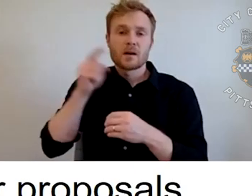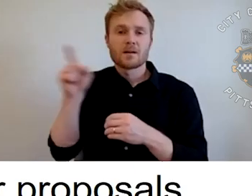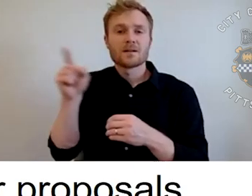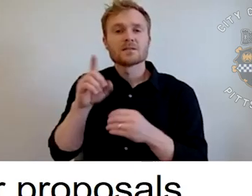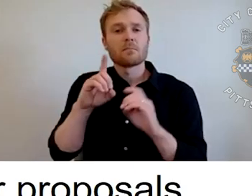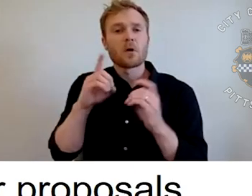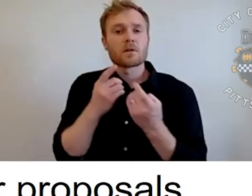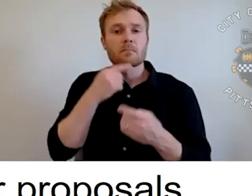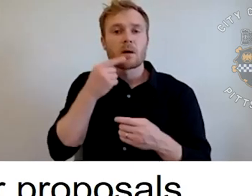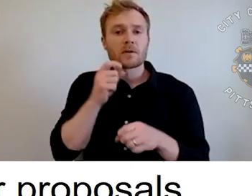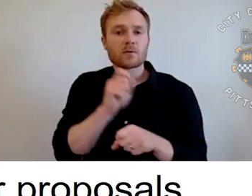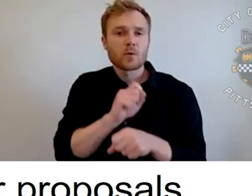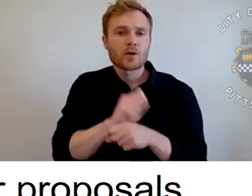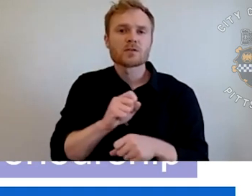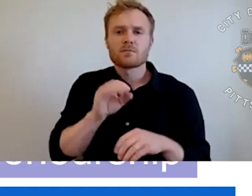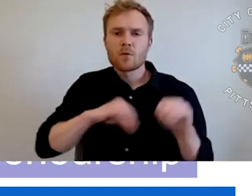City Planning.